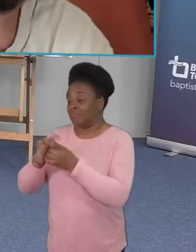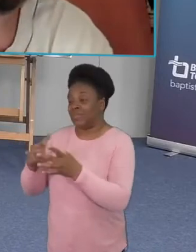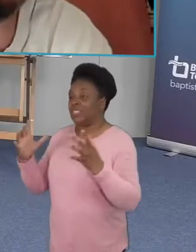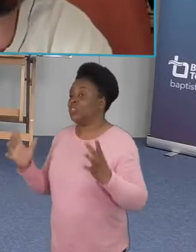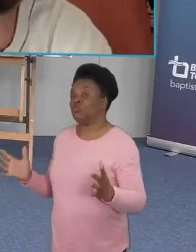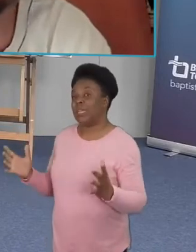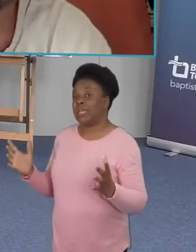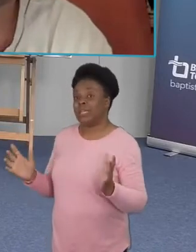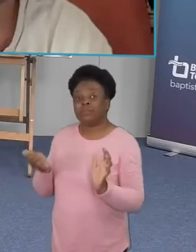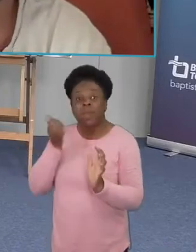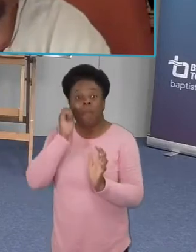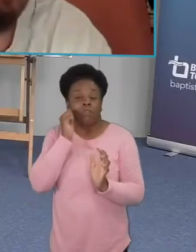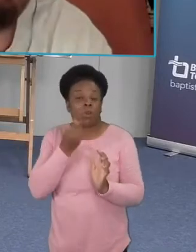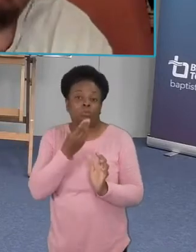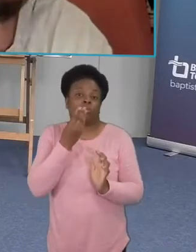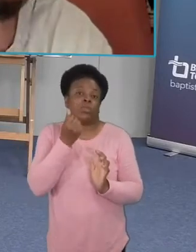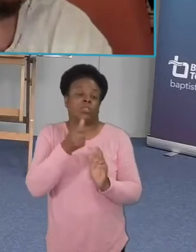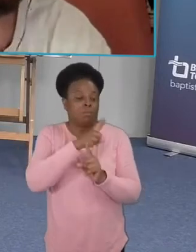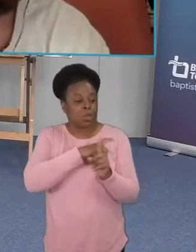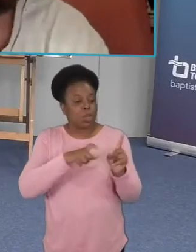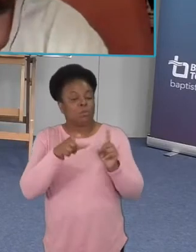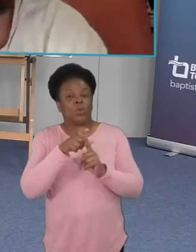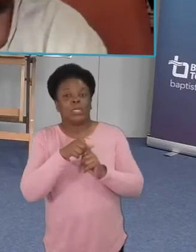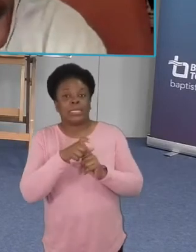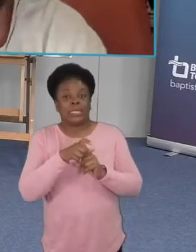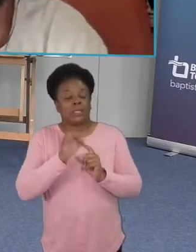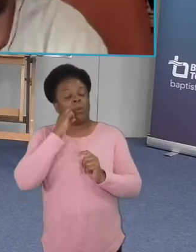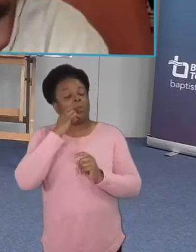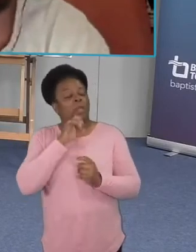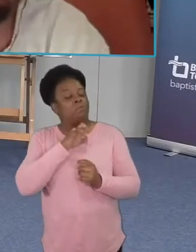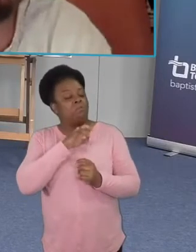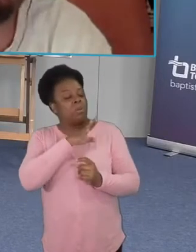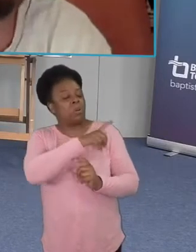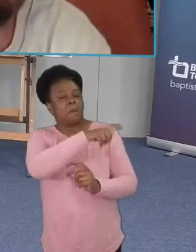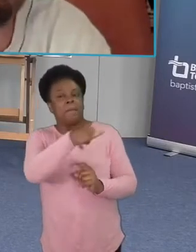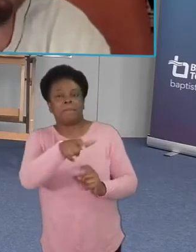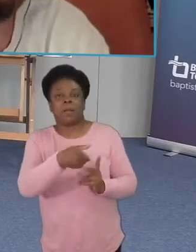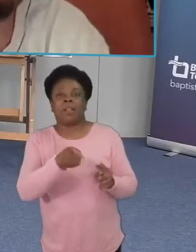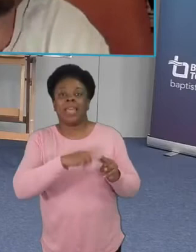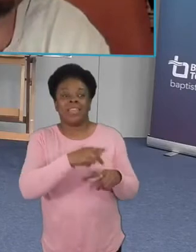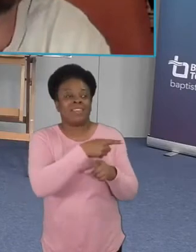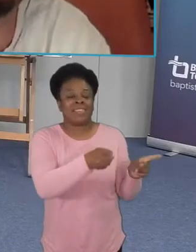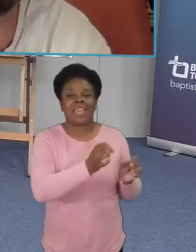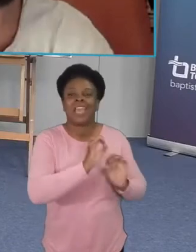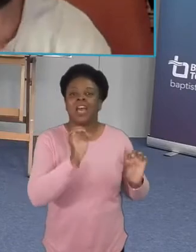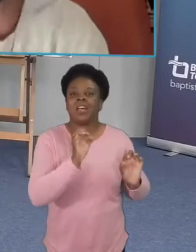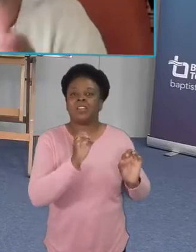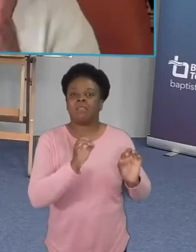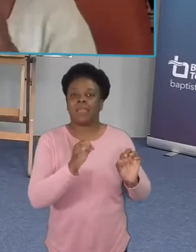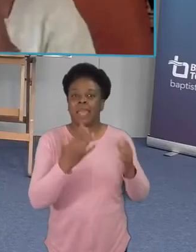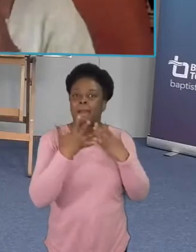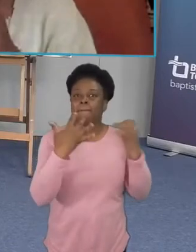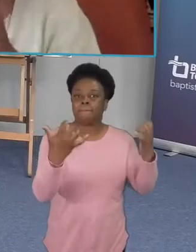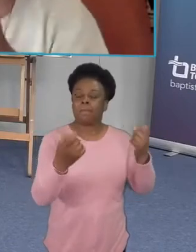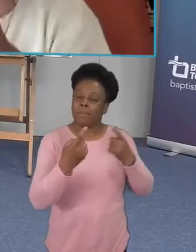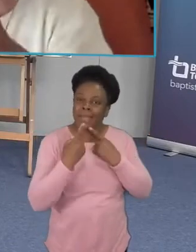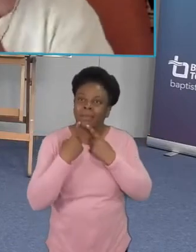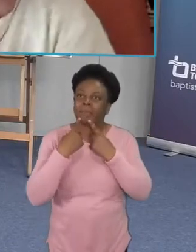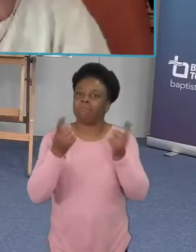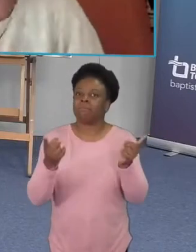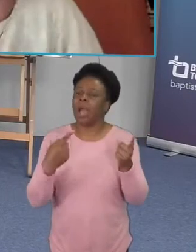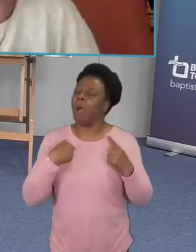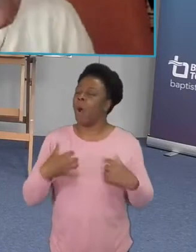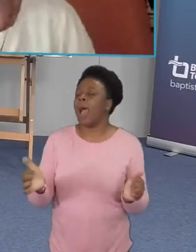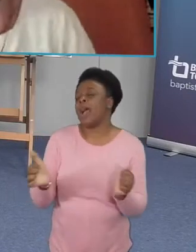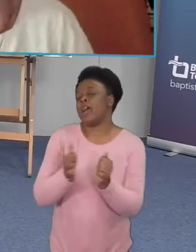people who don't uh publicly uh have a statement affirming same-sex marriage and i think it's that line